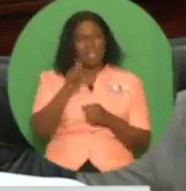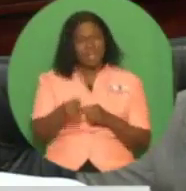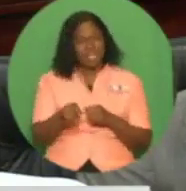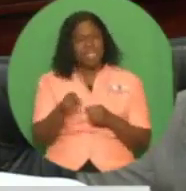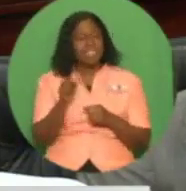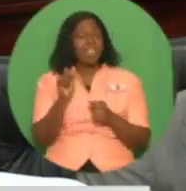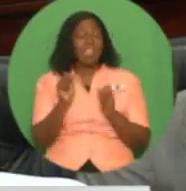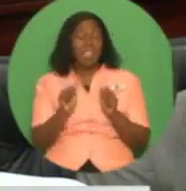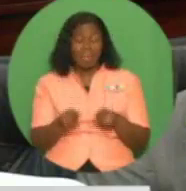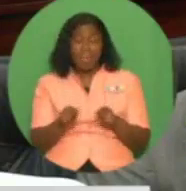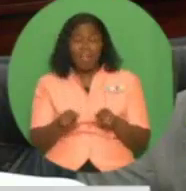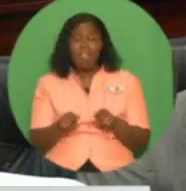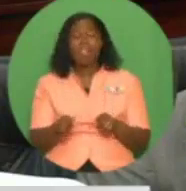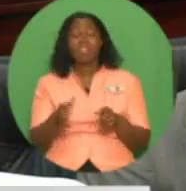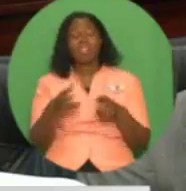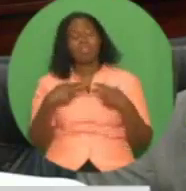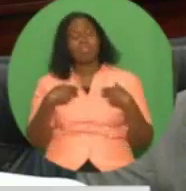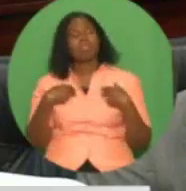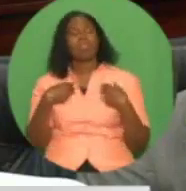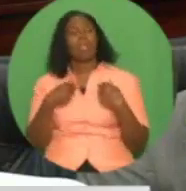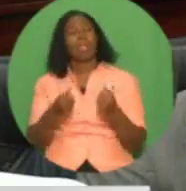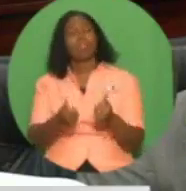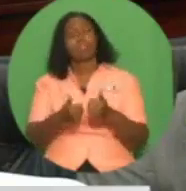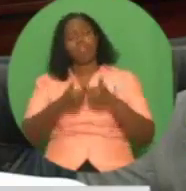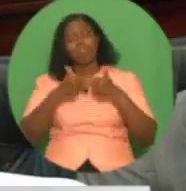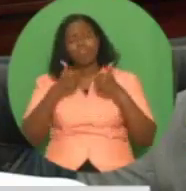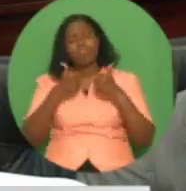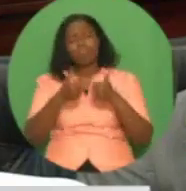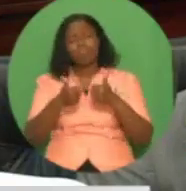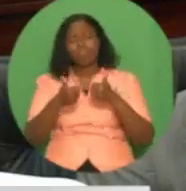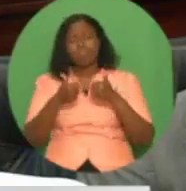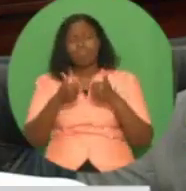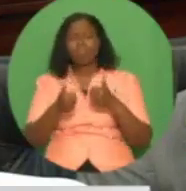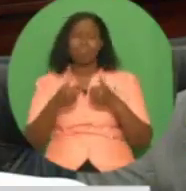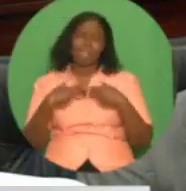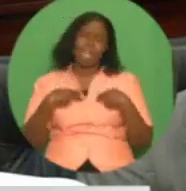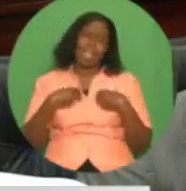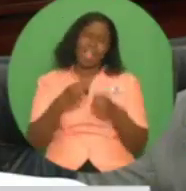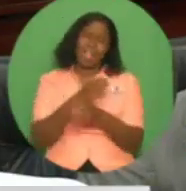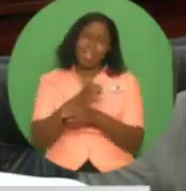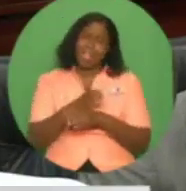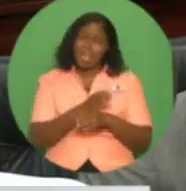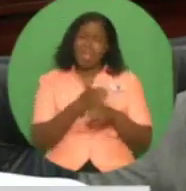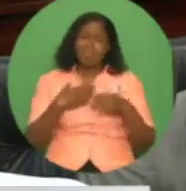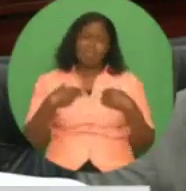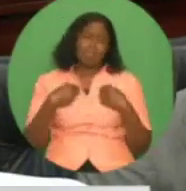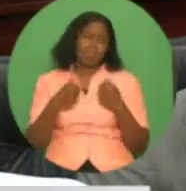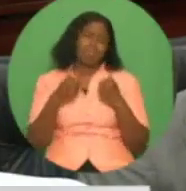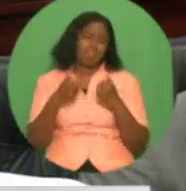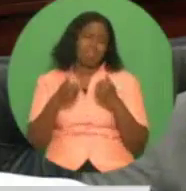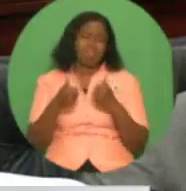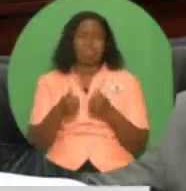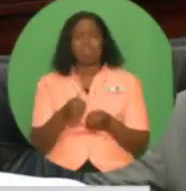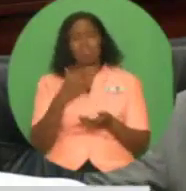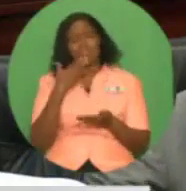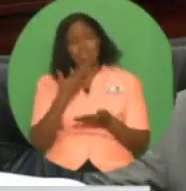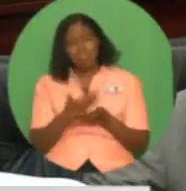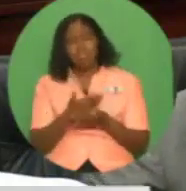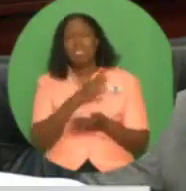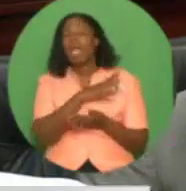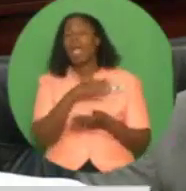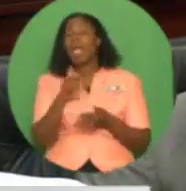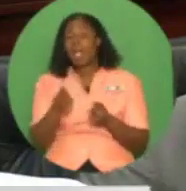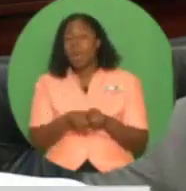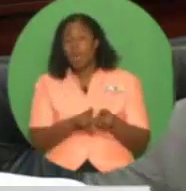to first-class health care, with specialist health services being provided in an environment of modern primary and secondary health